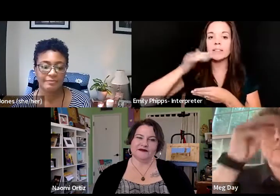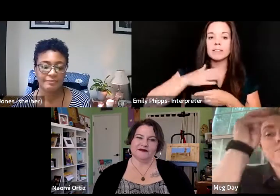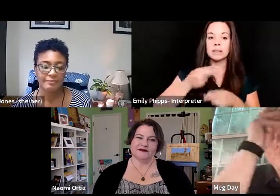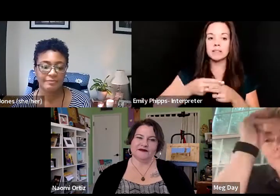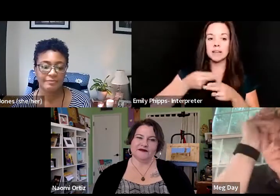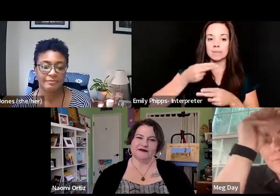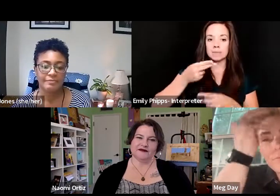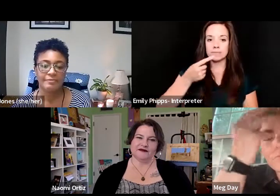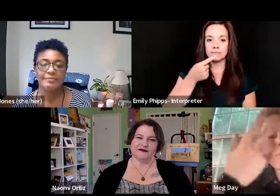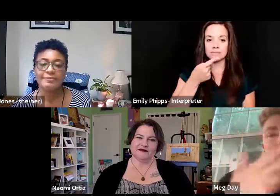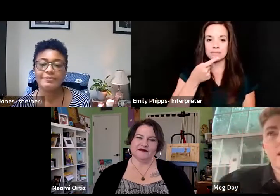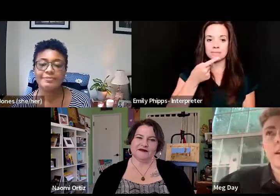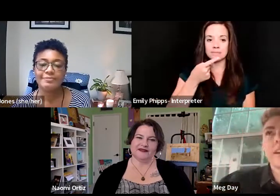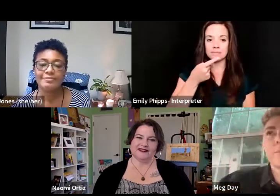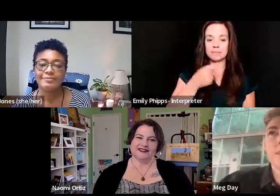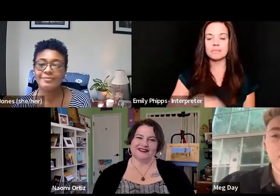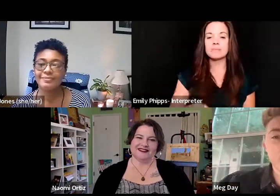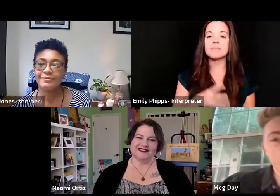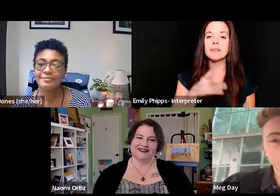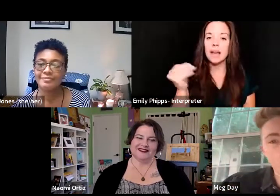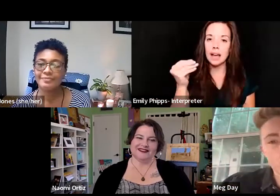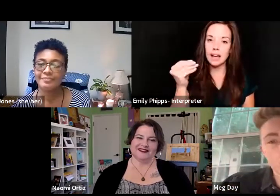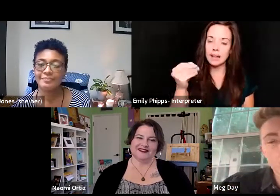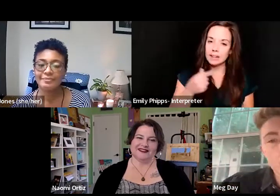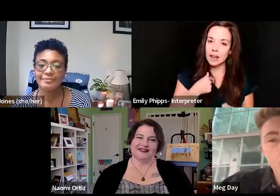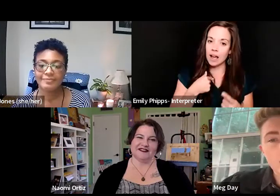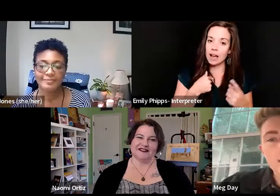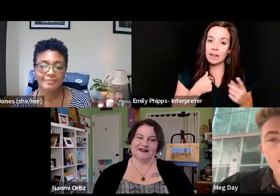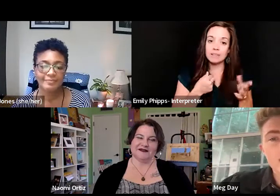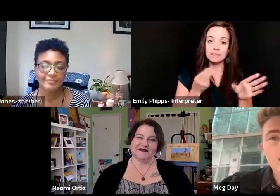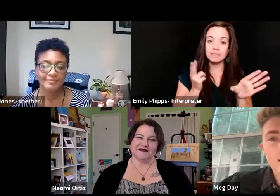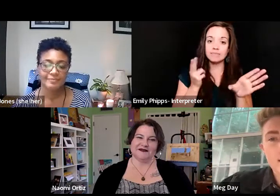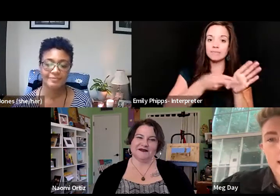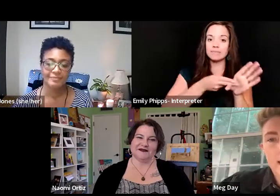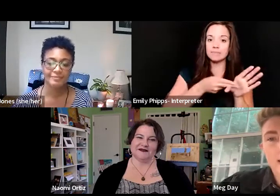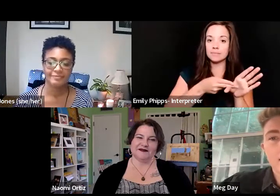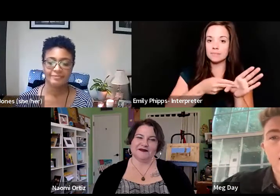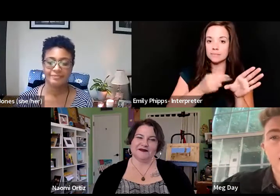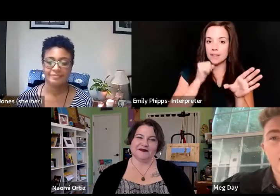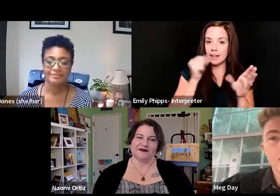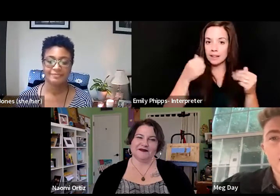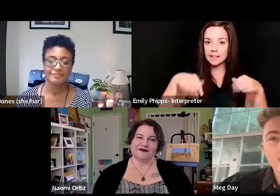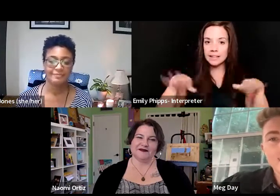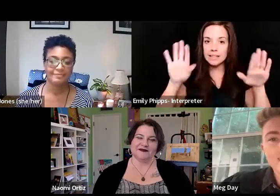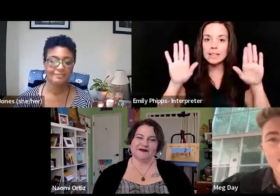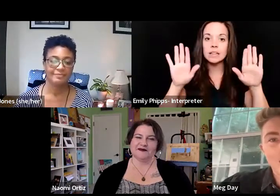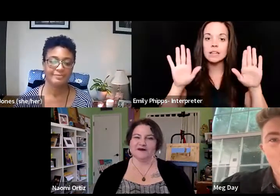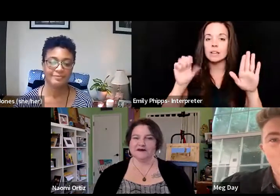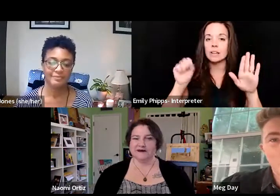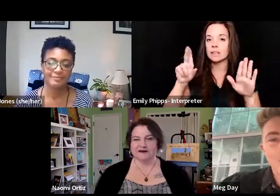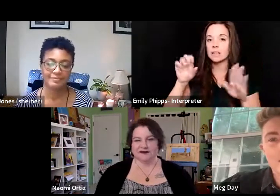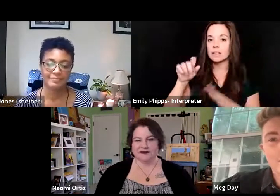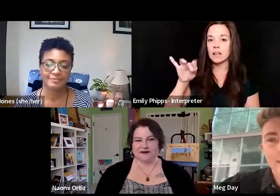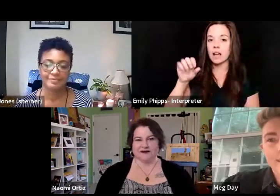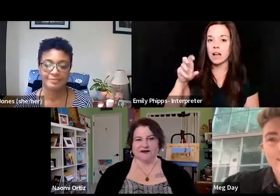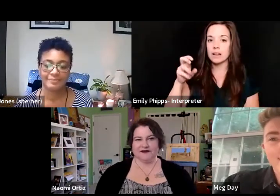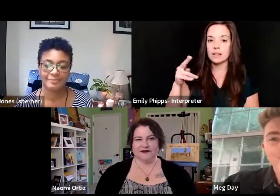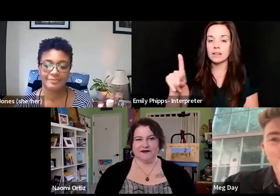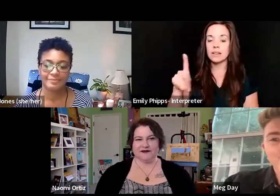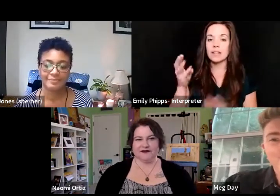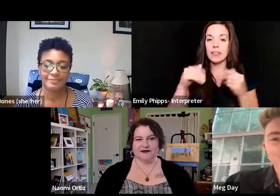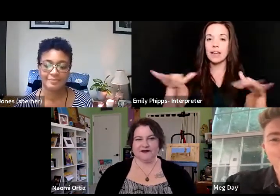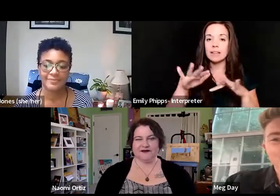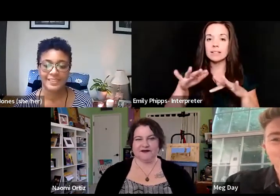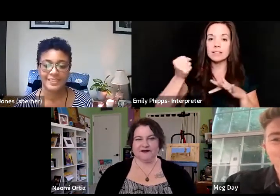sign and I'm signing in from unseated Susquehannock land in South Central Pennsylvania.